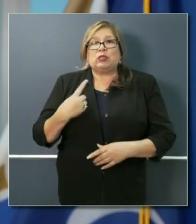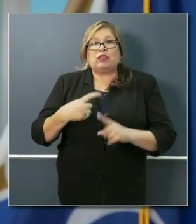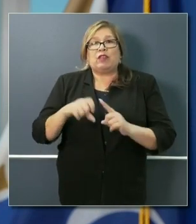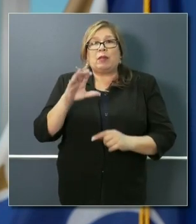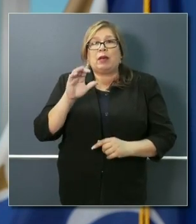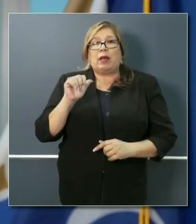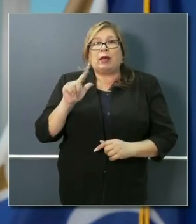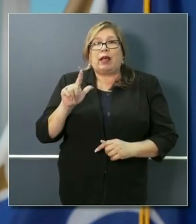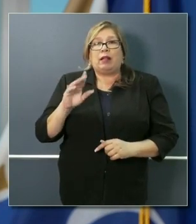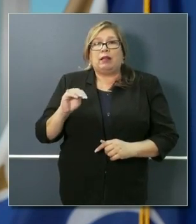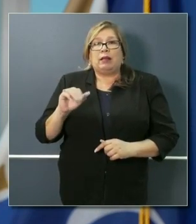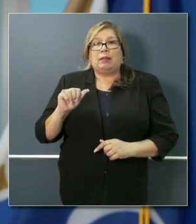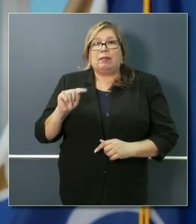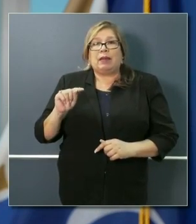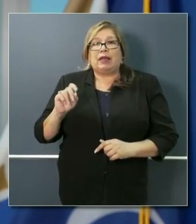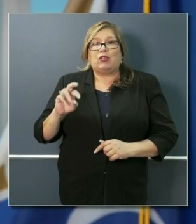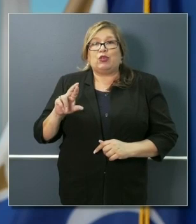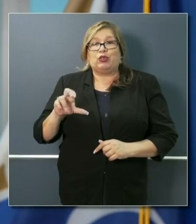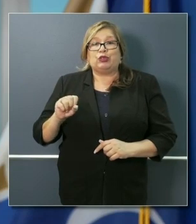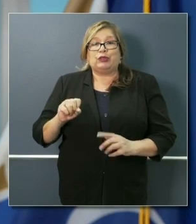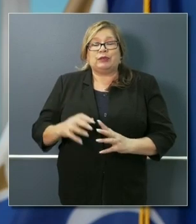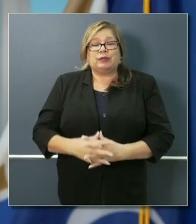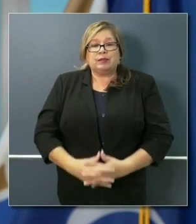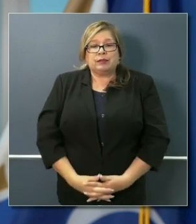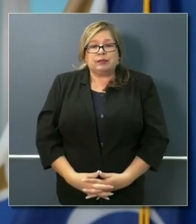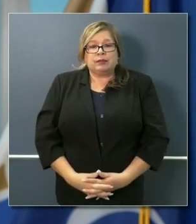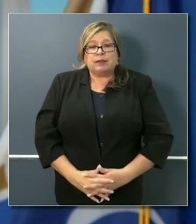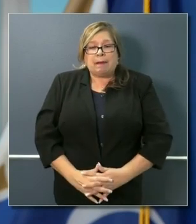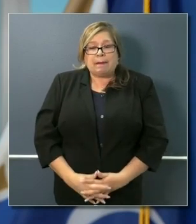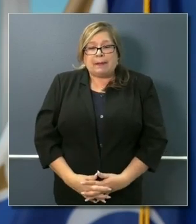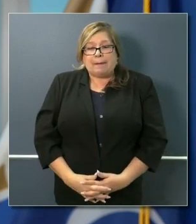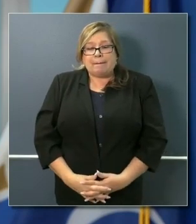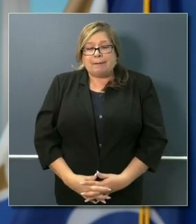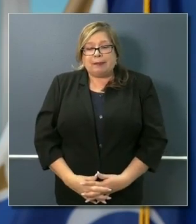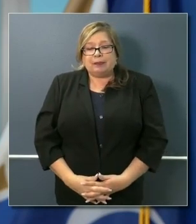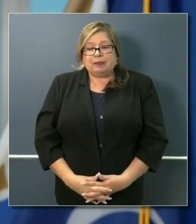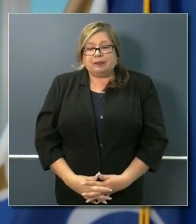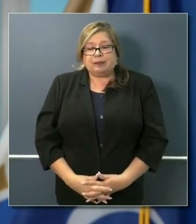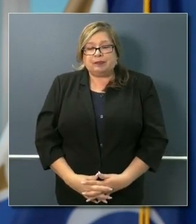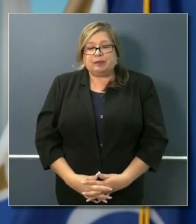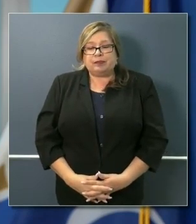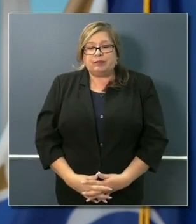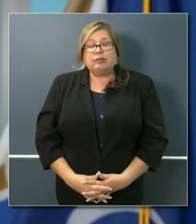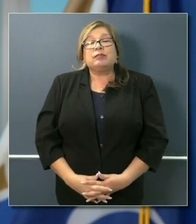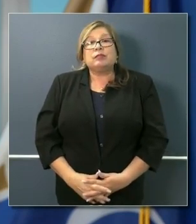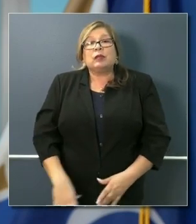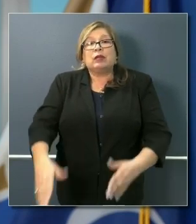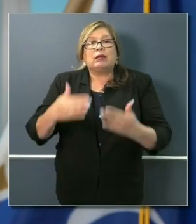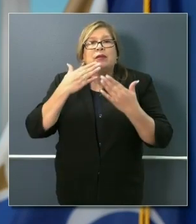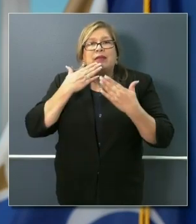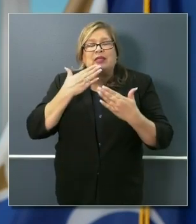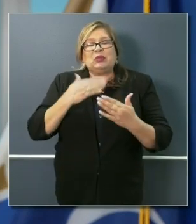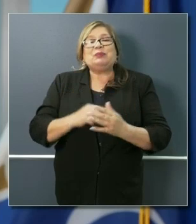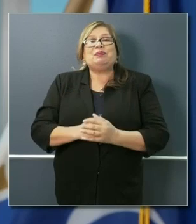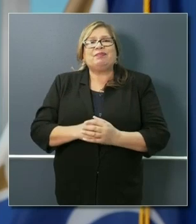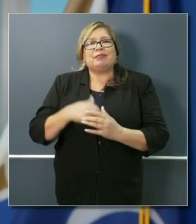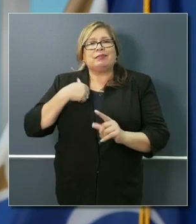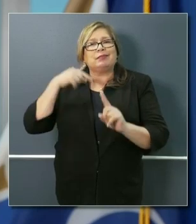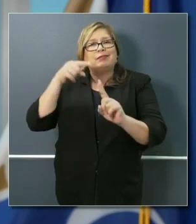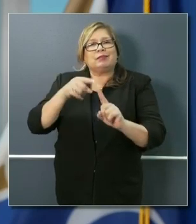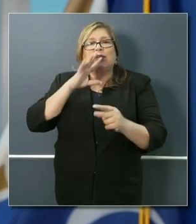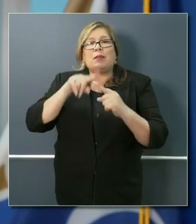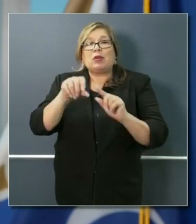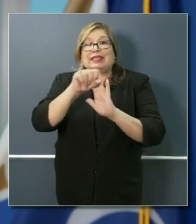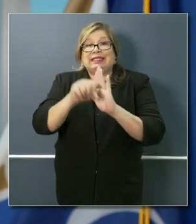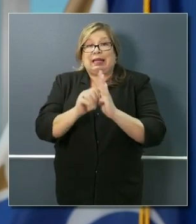Hi, thanks so much. I was wondering, generally, how you are preparing for the state budget that's upcoming, the